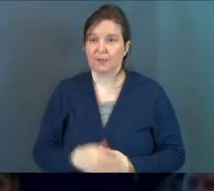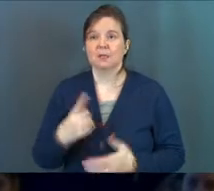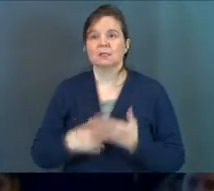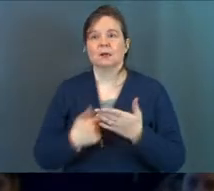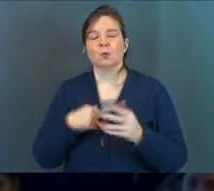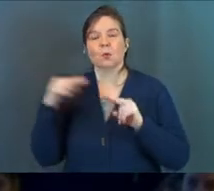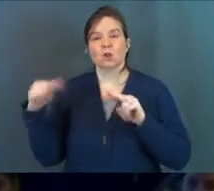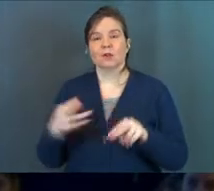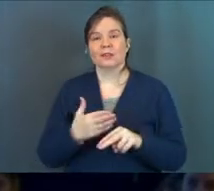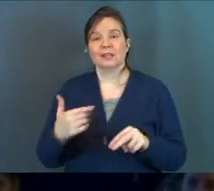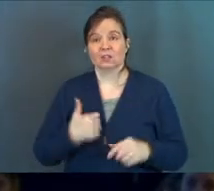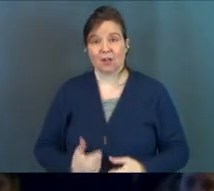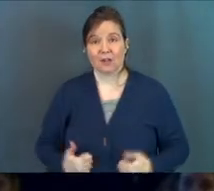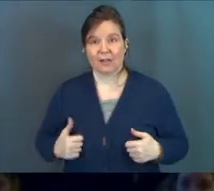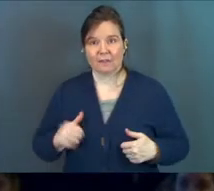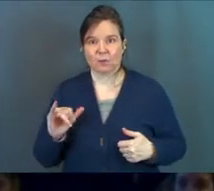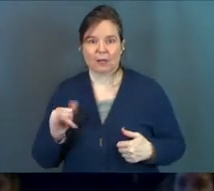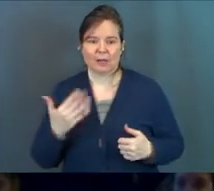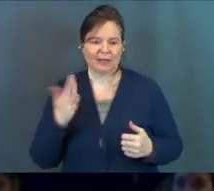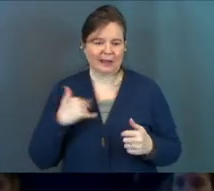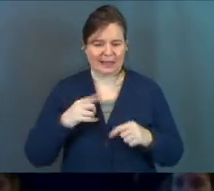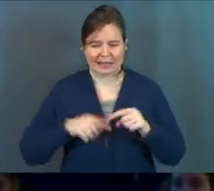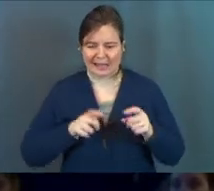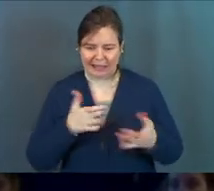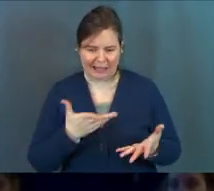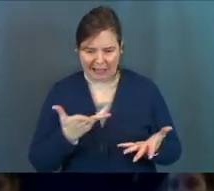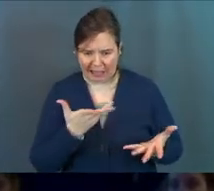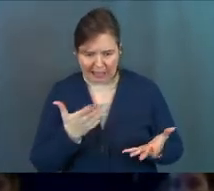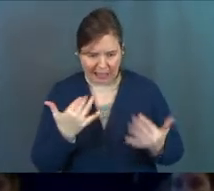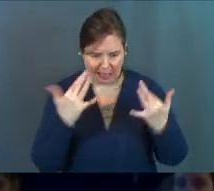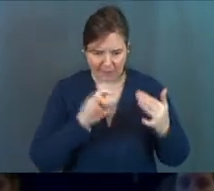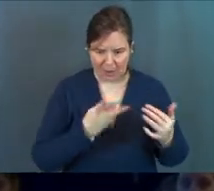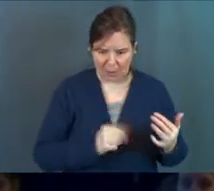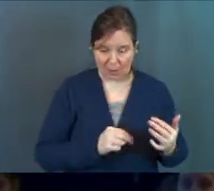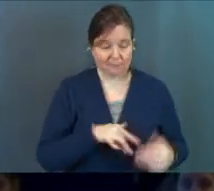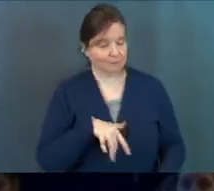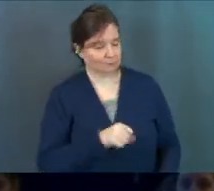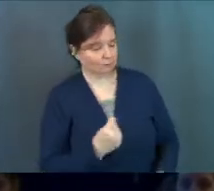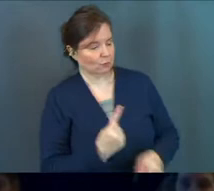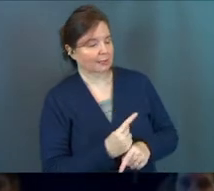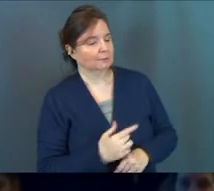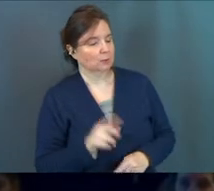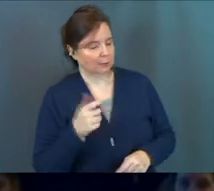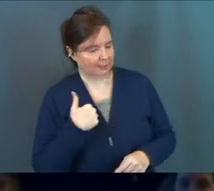Sometimes we look at the things in our life and we're like, God, I can't handle this on my own. Yep.